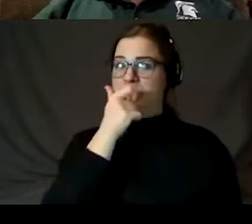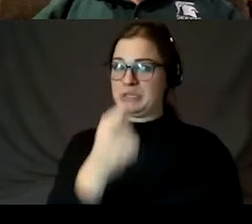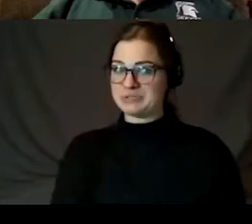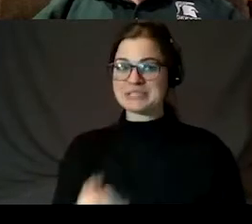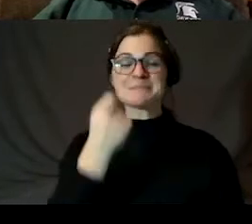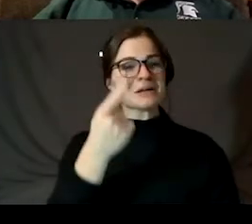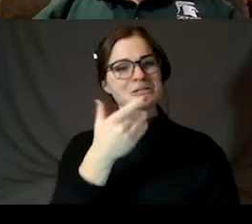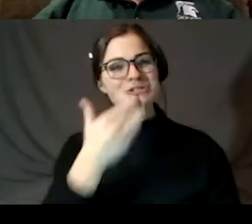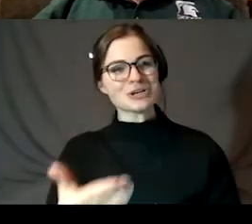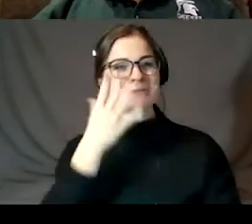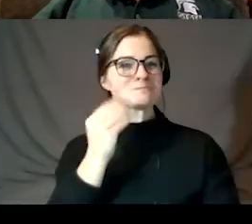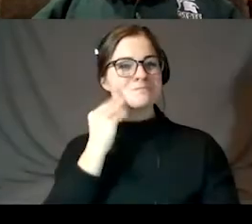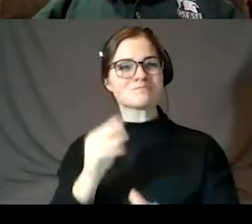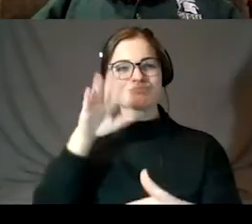observe.